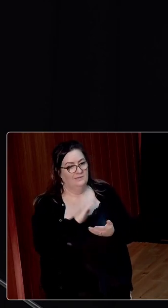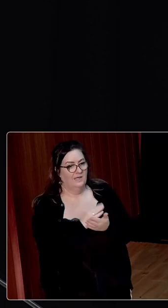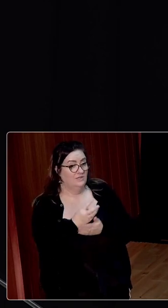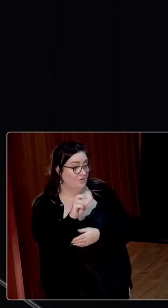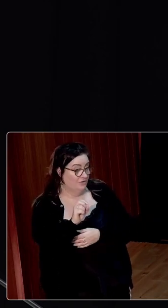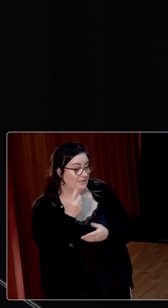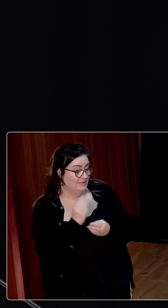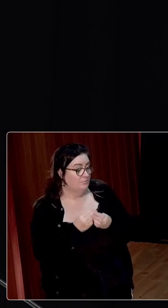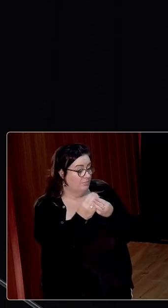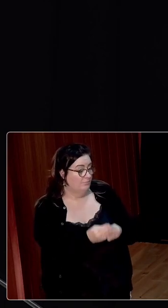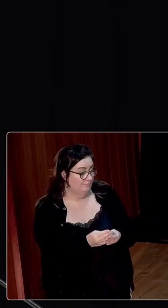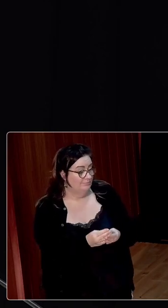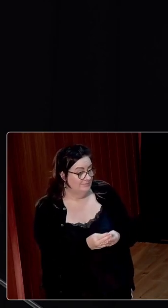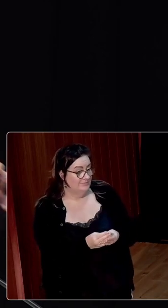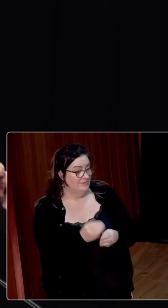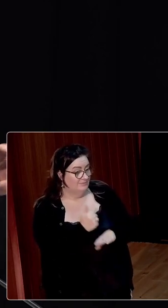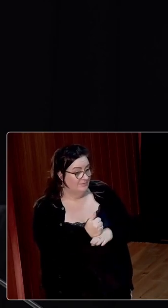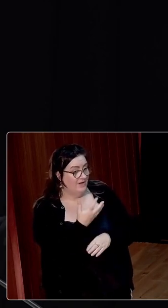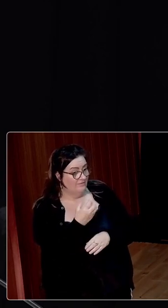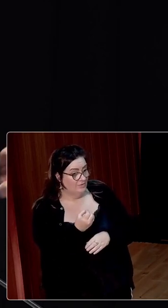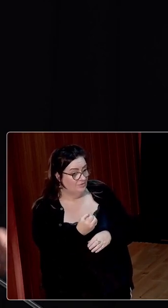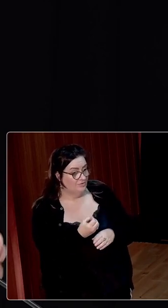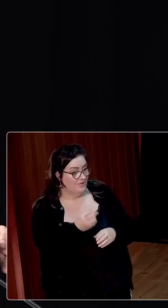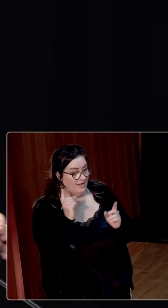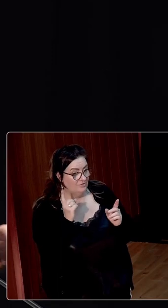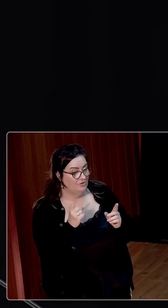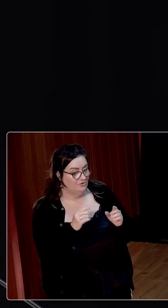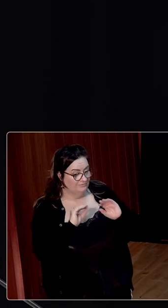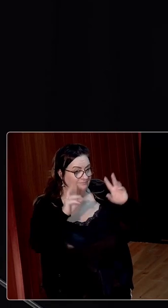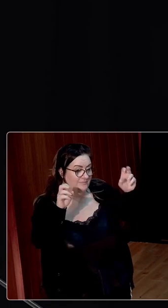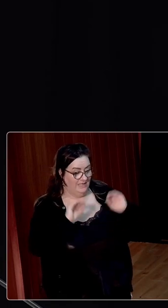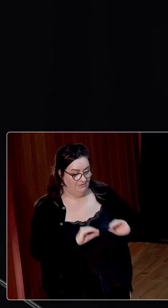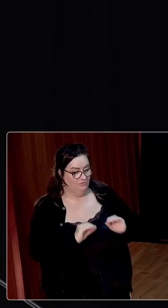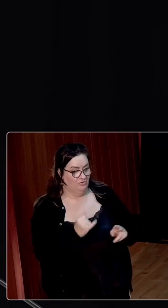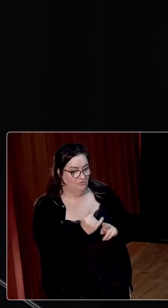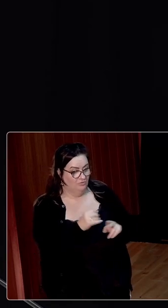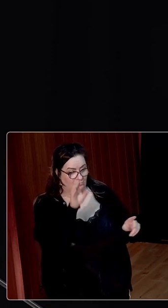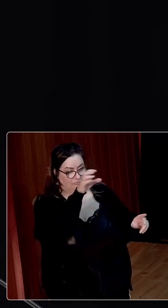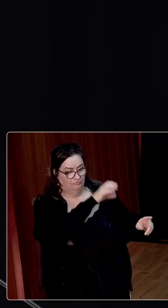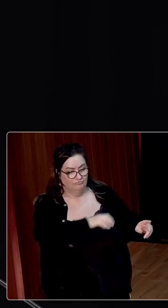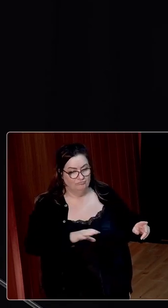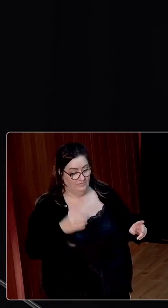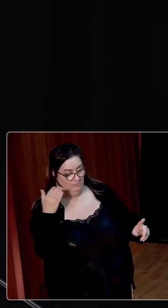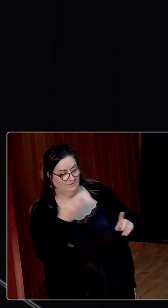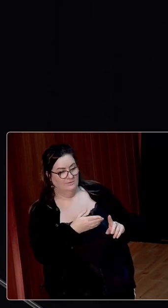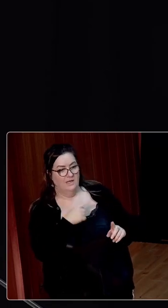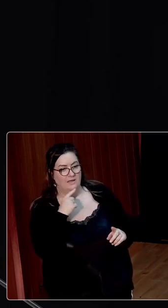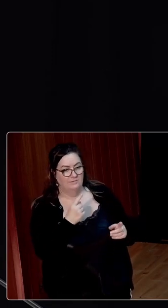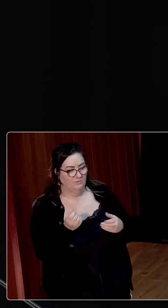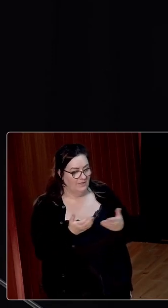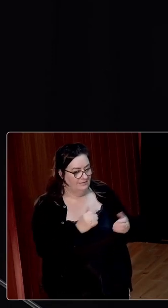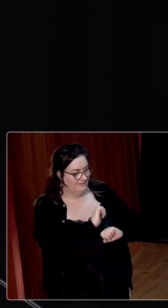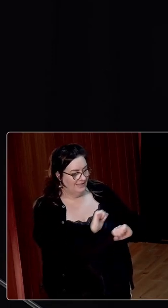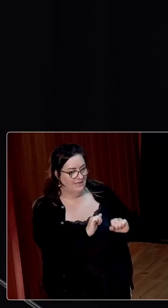there had been a proposal to establish 500 small agricultural instruction schools across the country, with a view towards providing